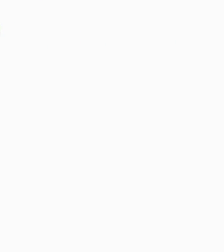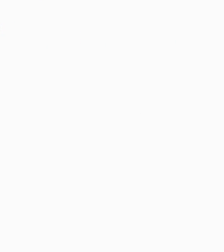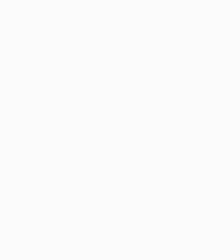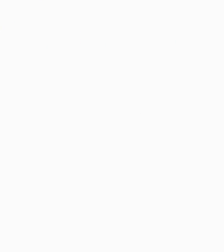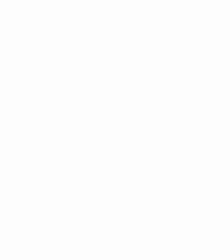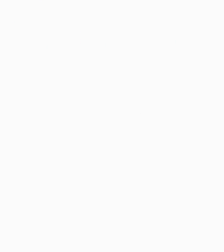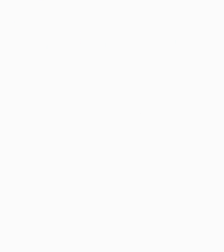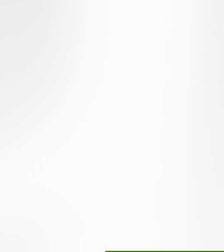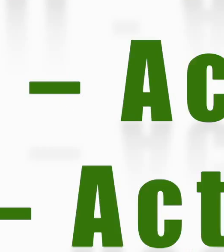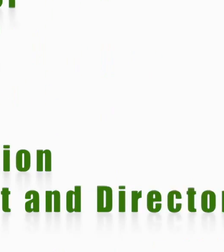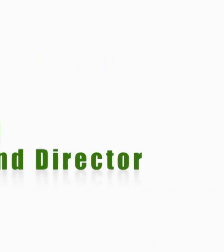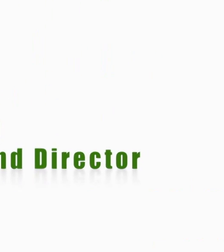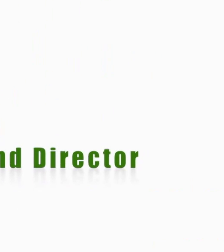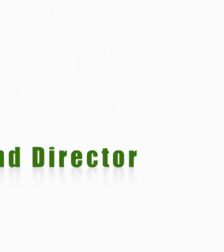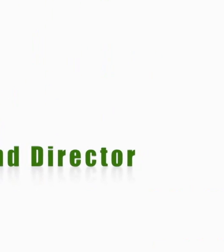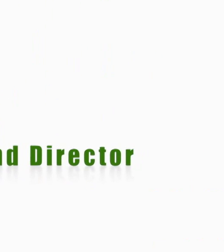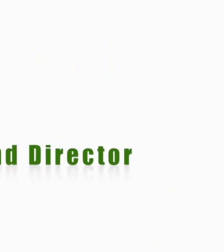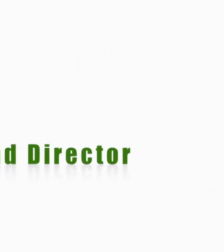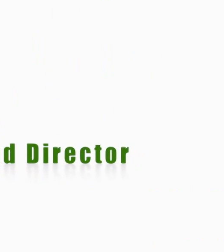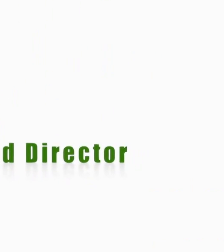Why?! Hey!